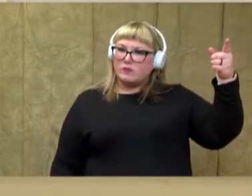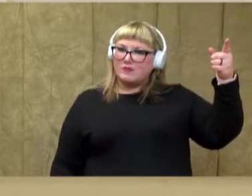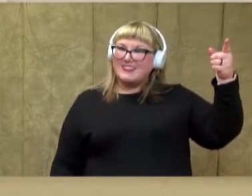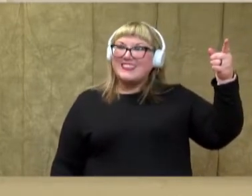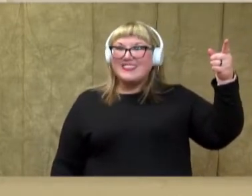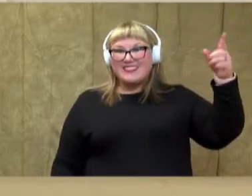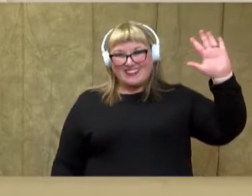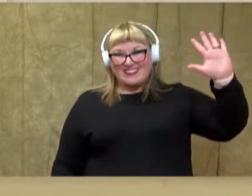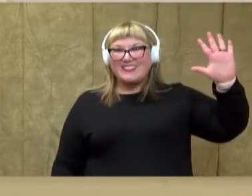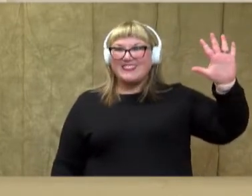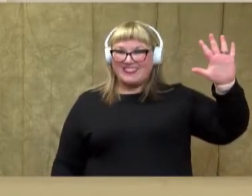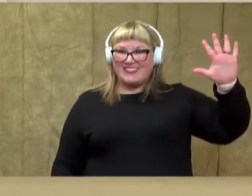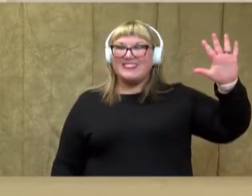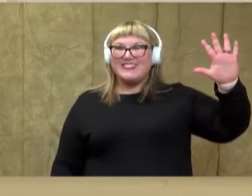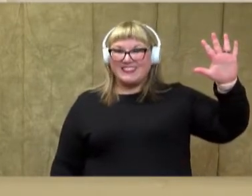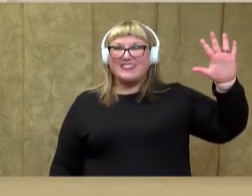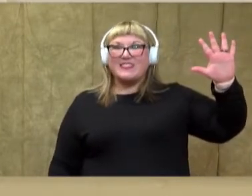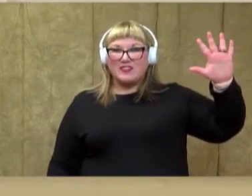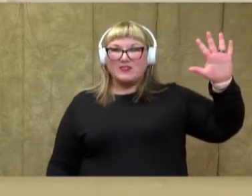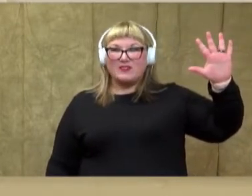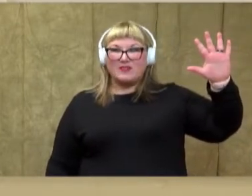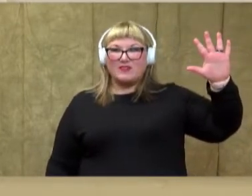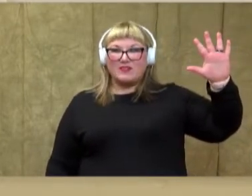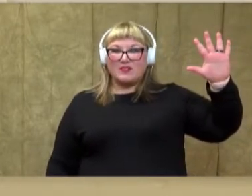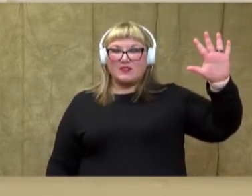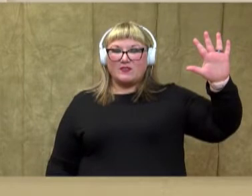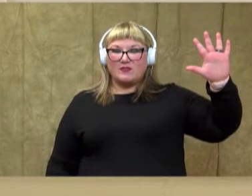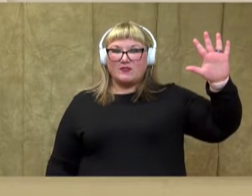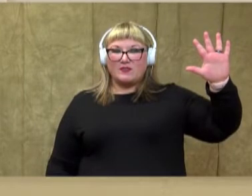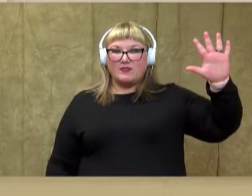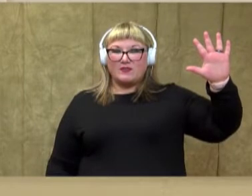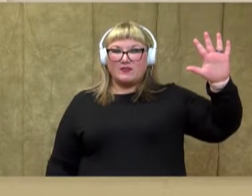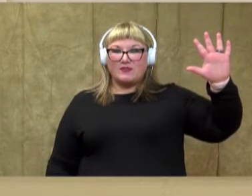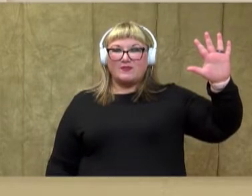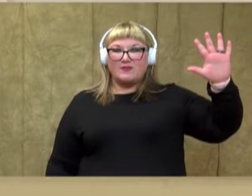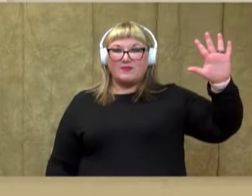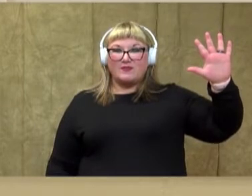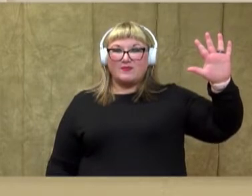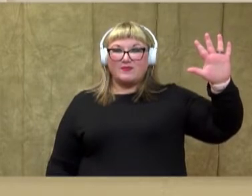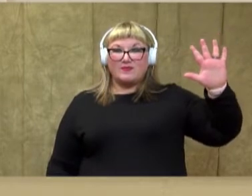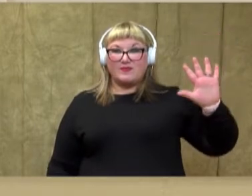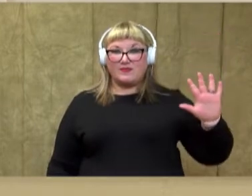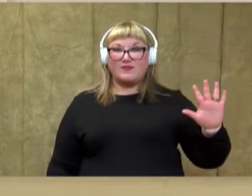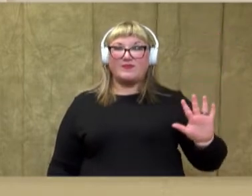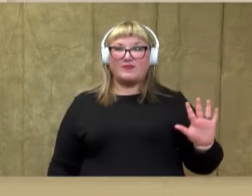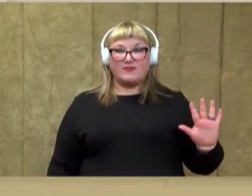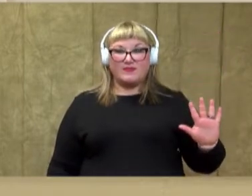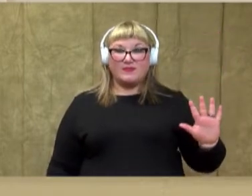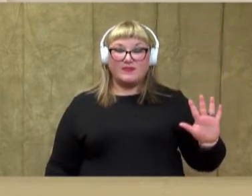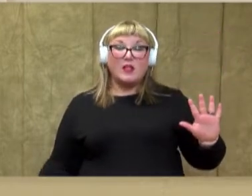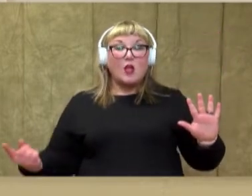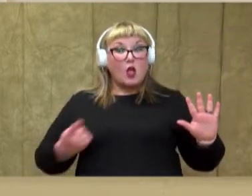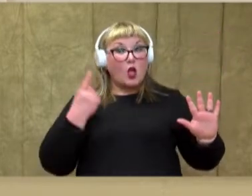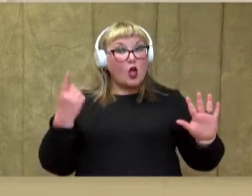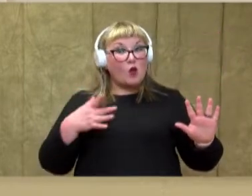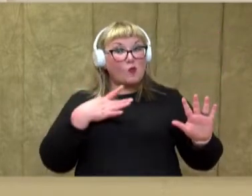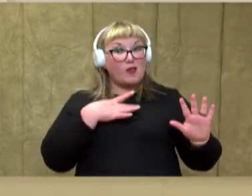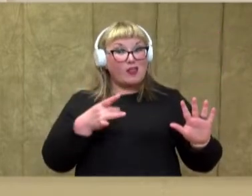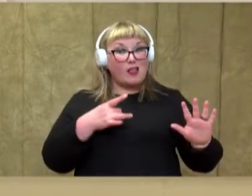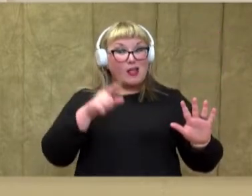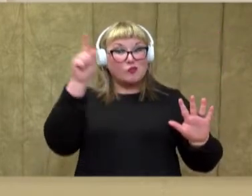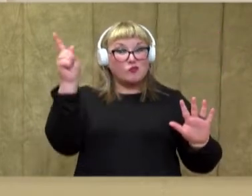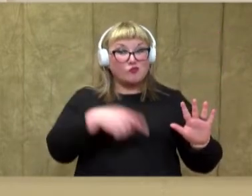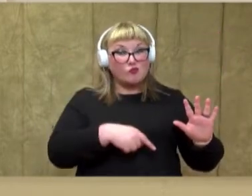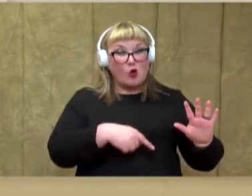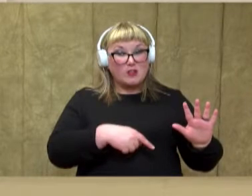That's right. It's the number 5. So let's count the dots from 5. Remember, I always like to cross out